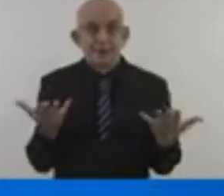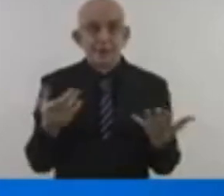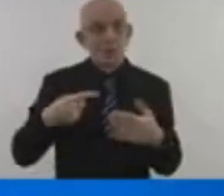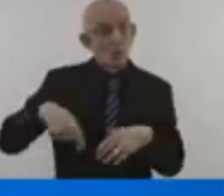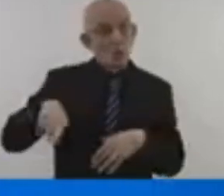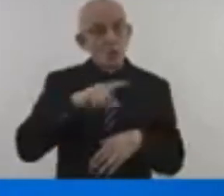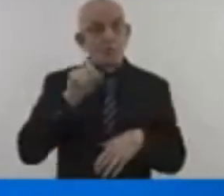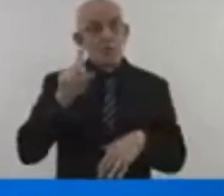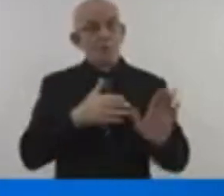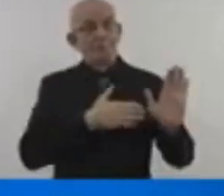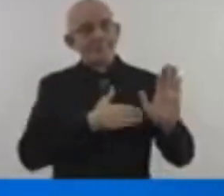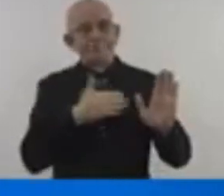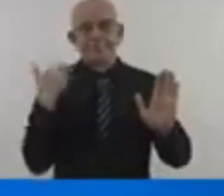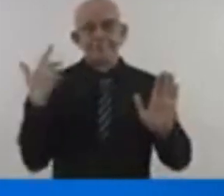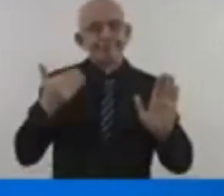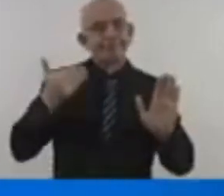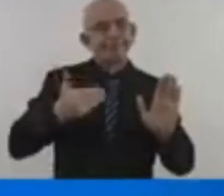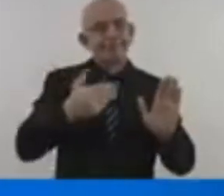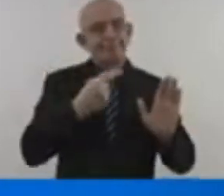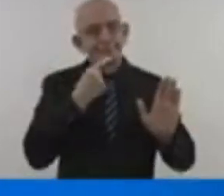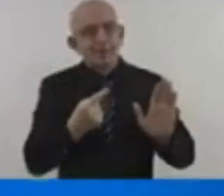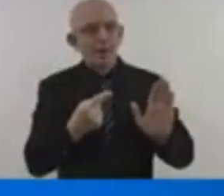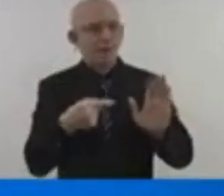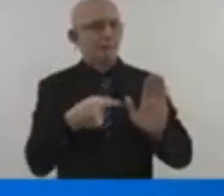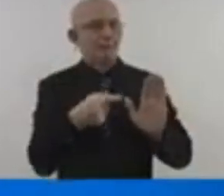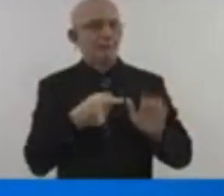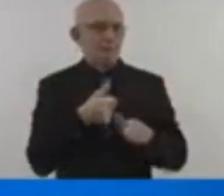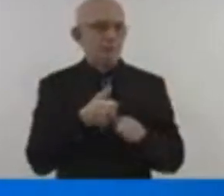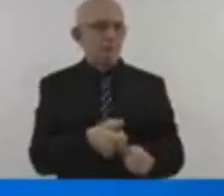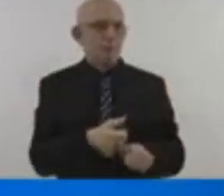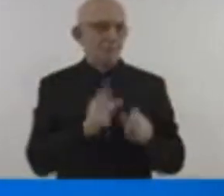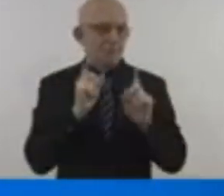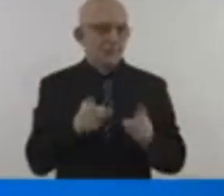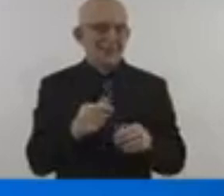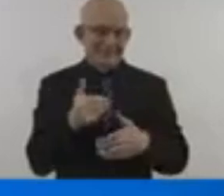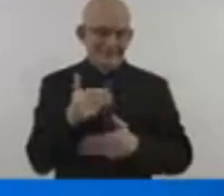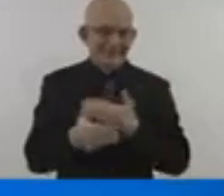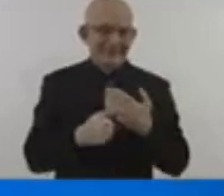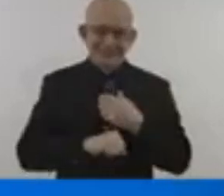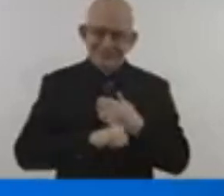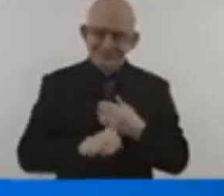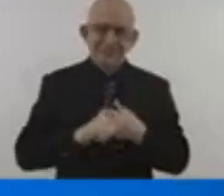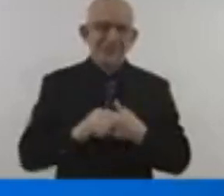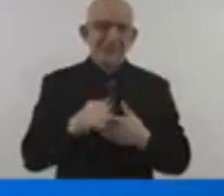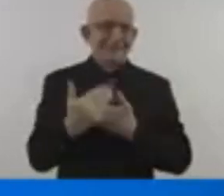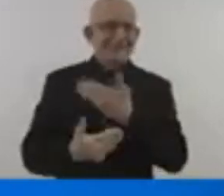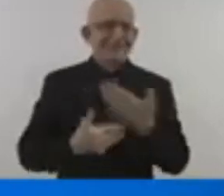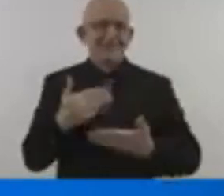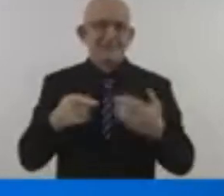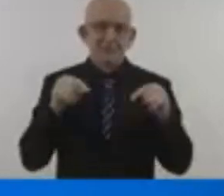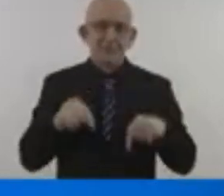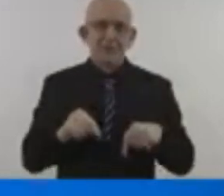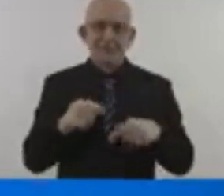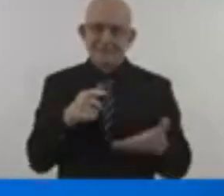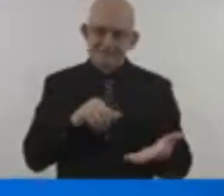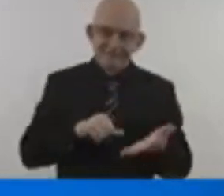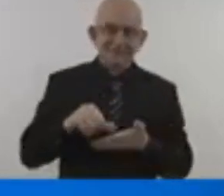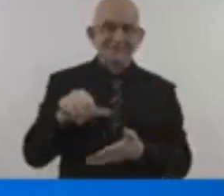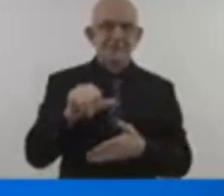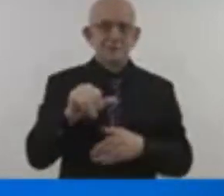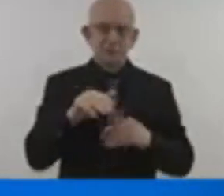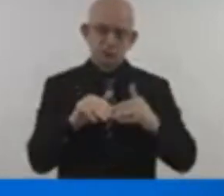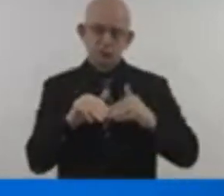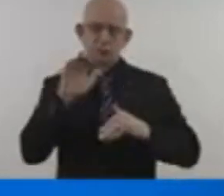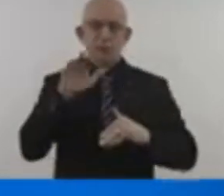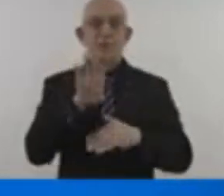Adaptation investments can transform economies, driving progress across the Sustainable Development Goals. We need